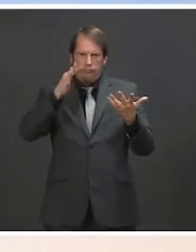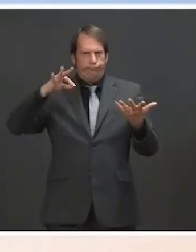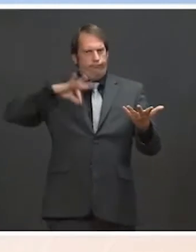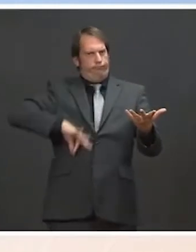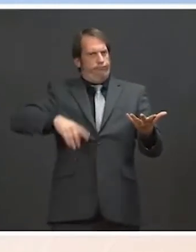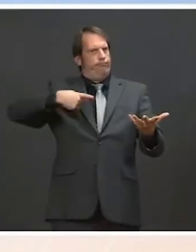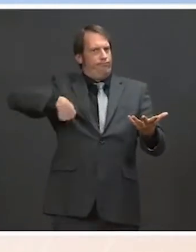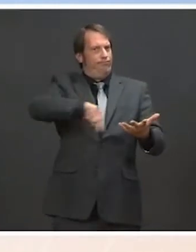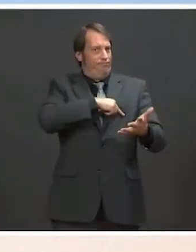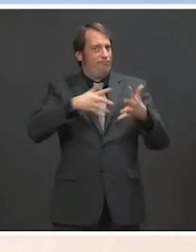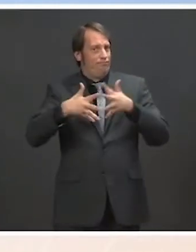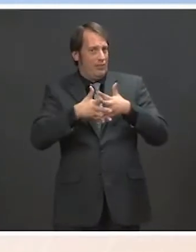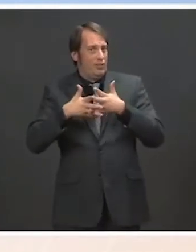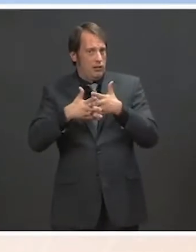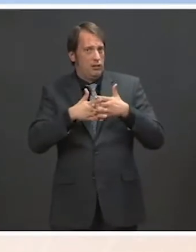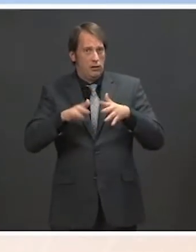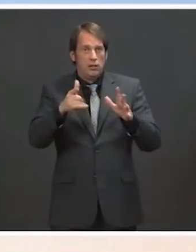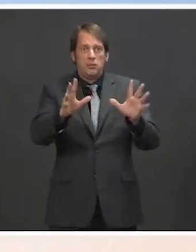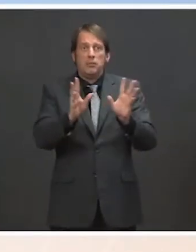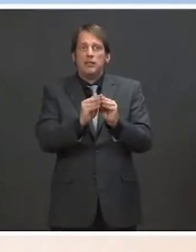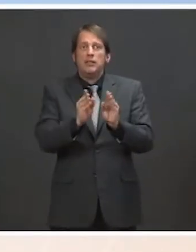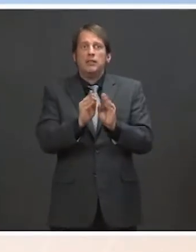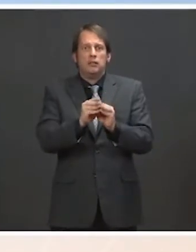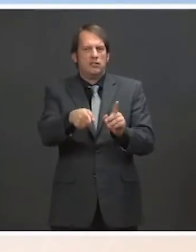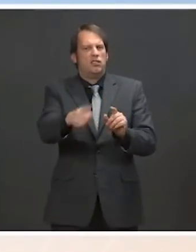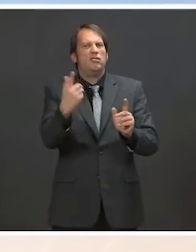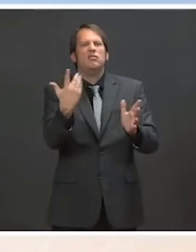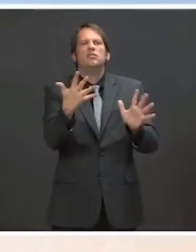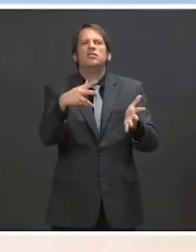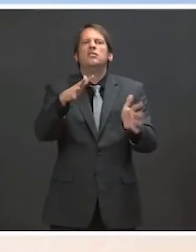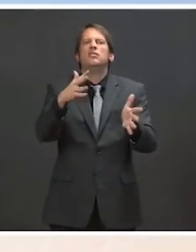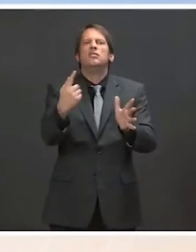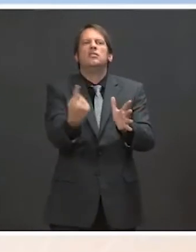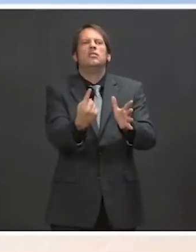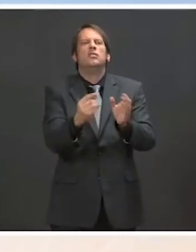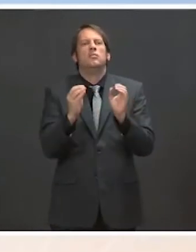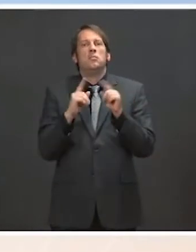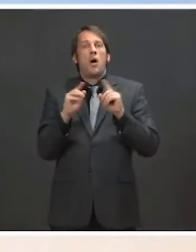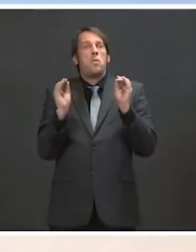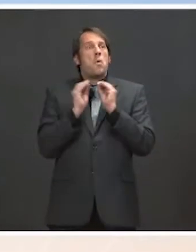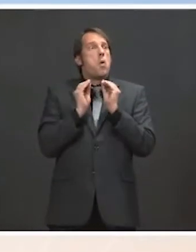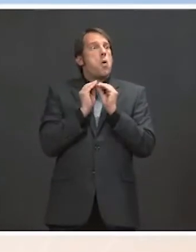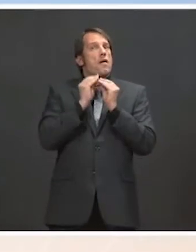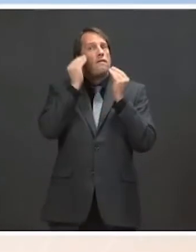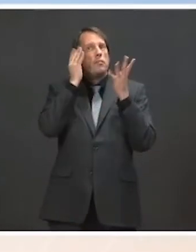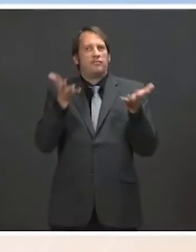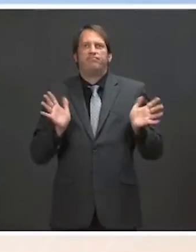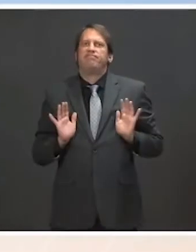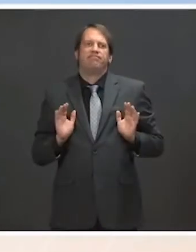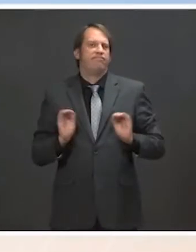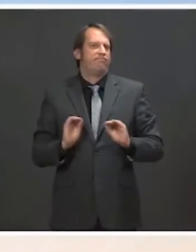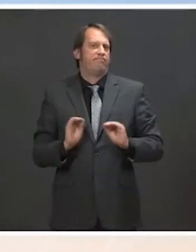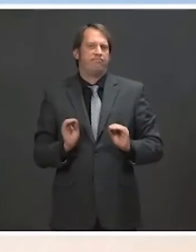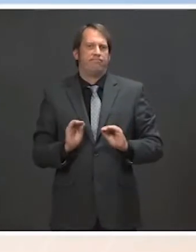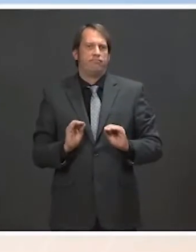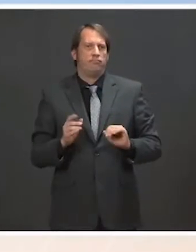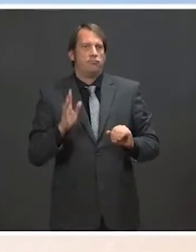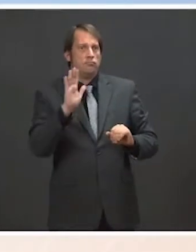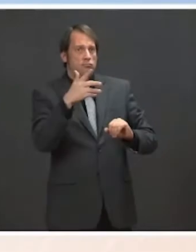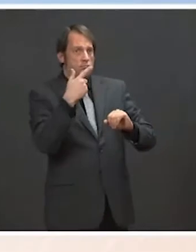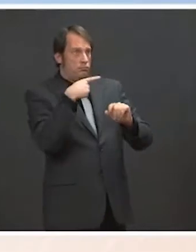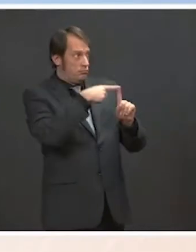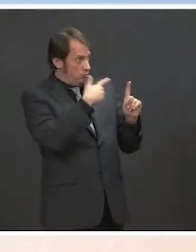to determine about what's next. And today, the U.S., EU and other countries announced new sanctions on China with respect to human rights abuses.